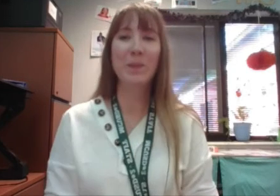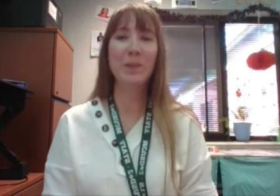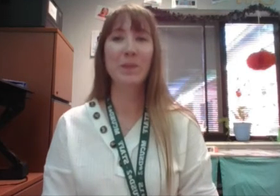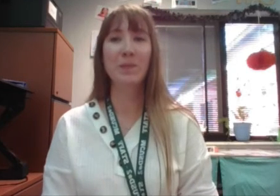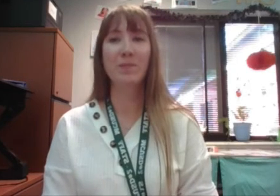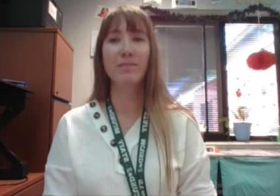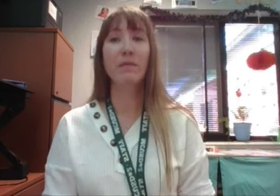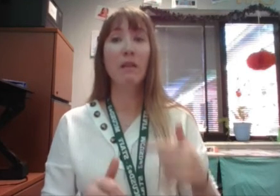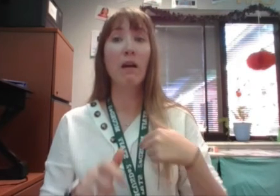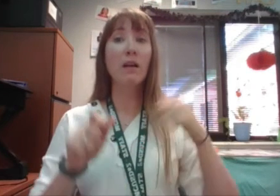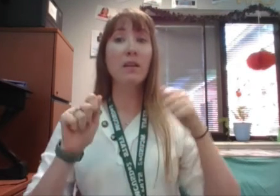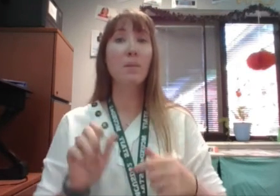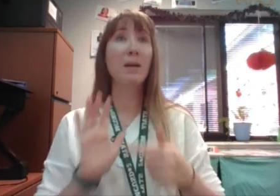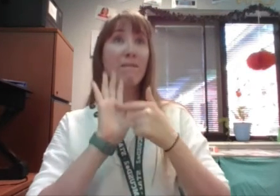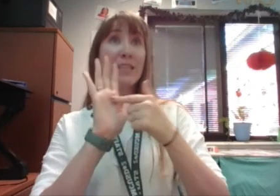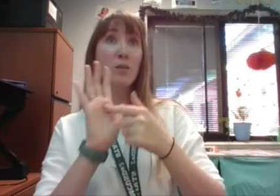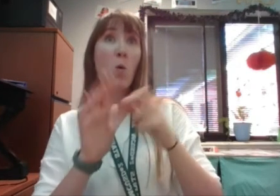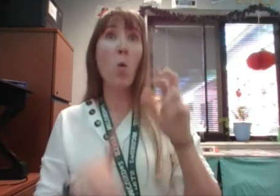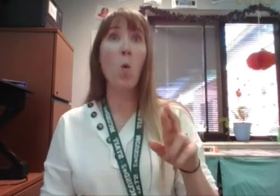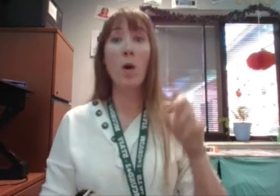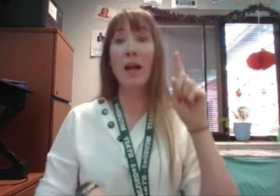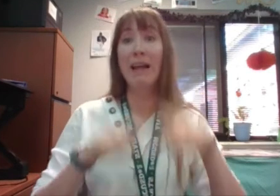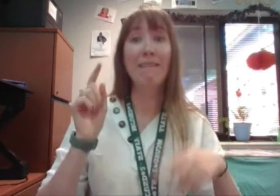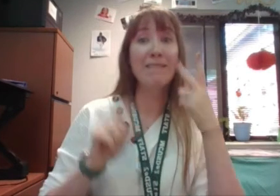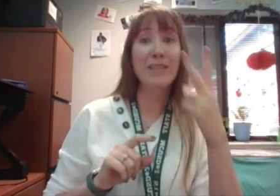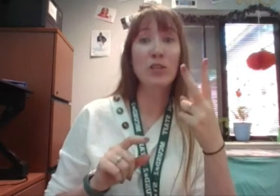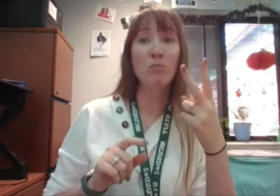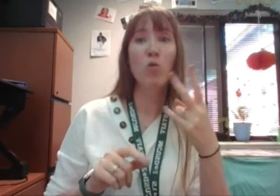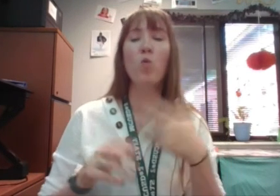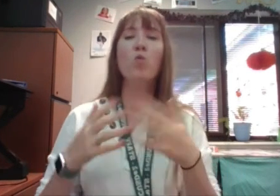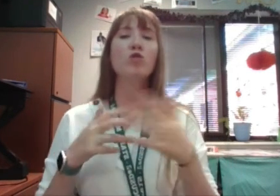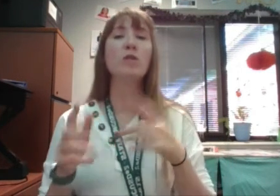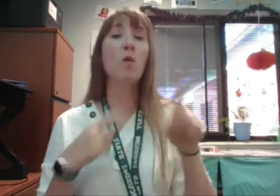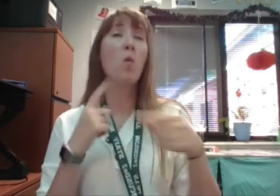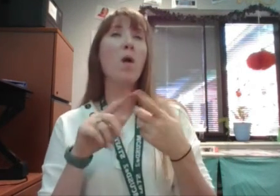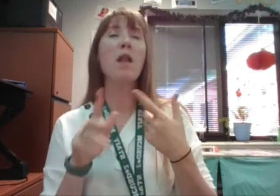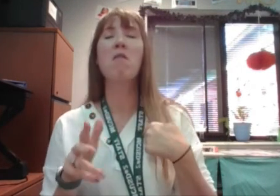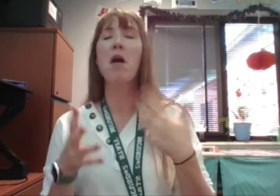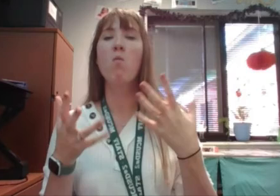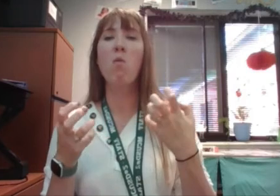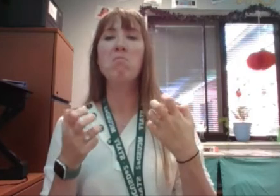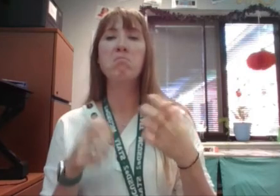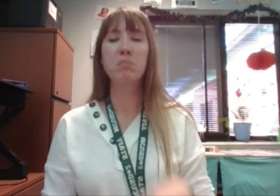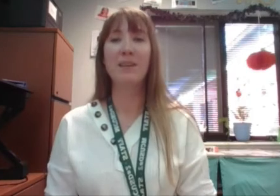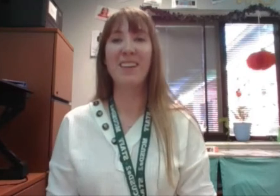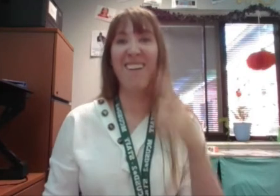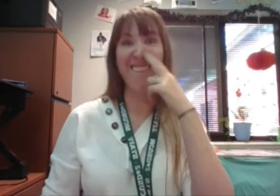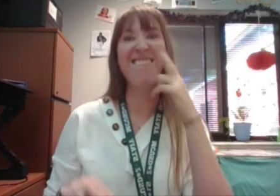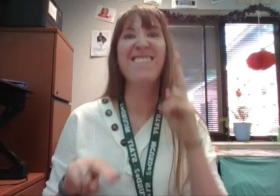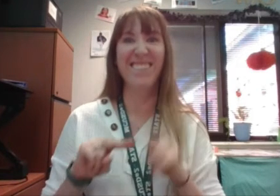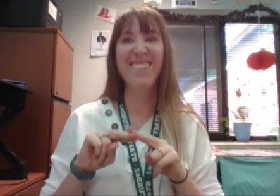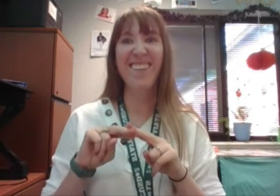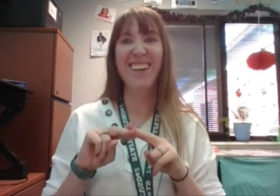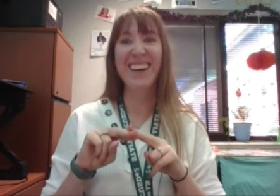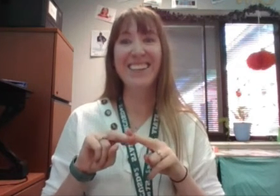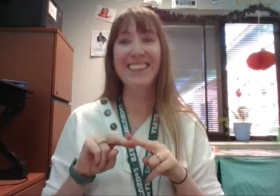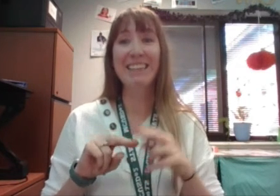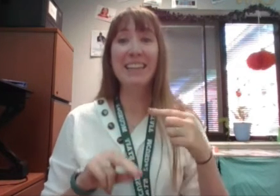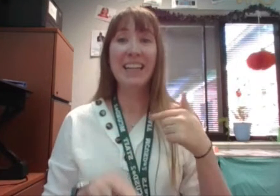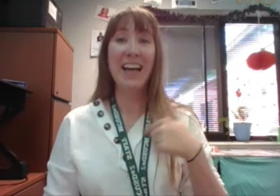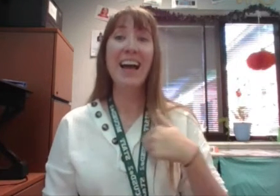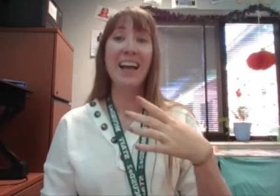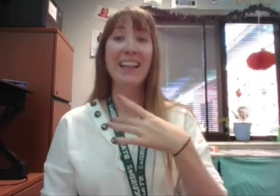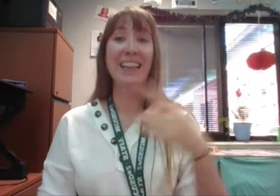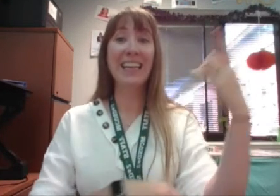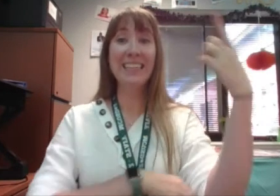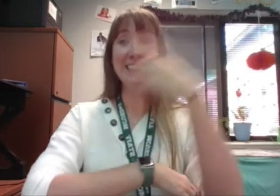I can be visible or invisible, whichever and whenever I choose. It's fun. I like